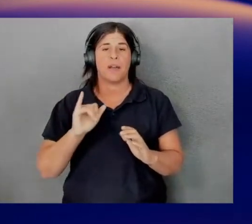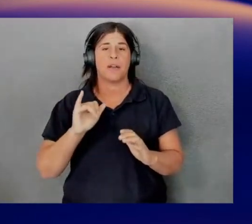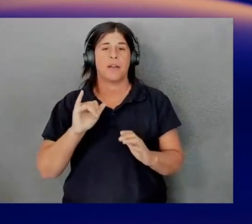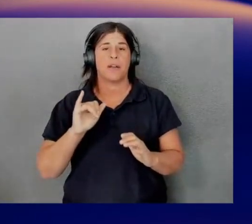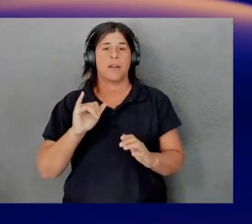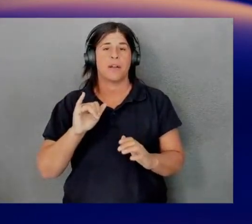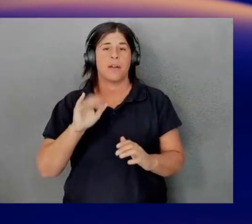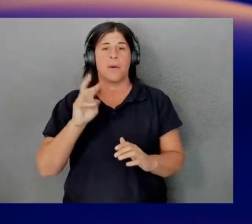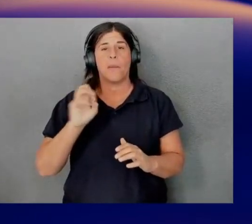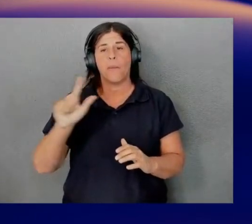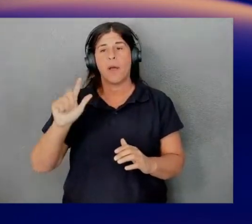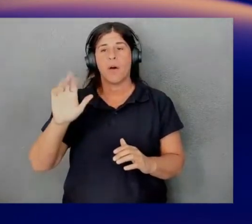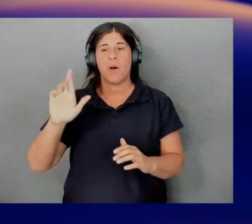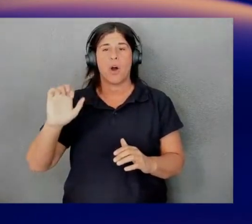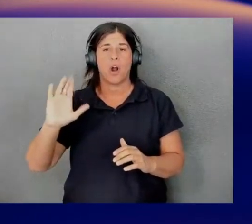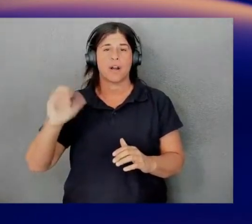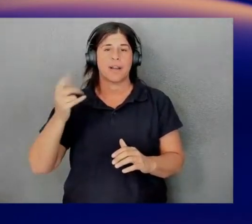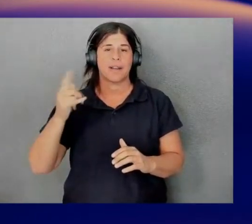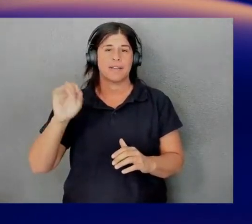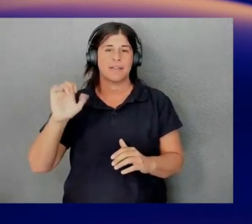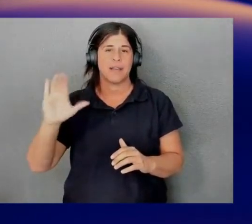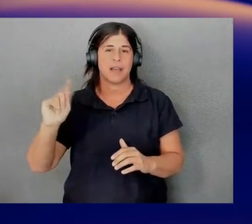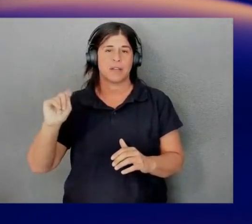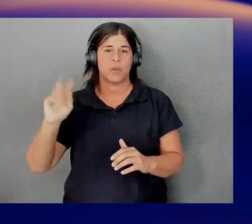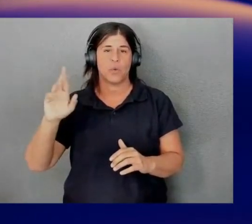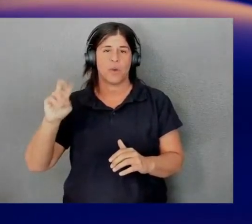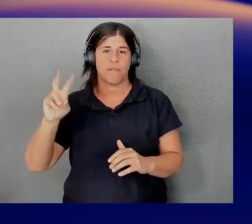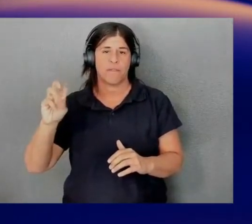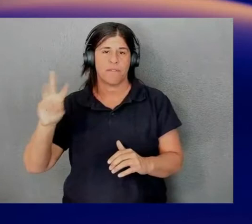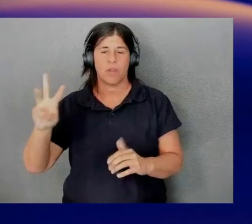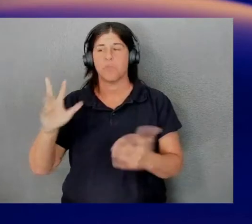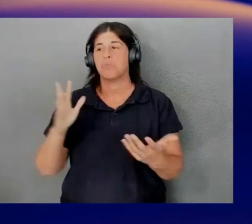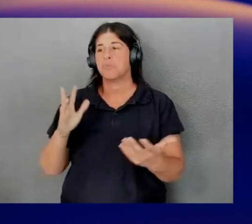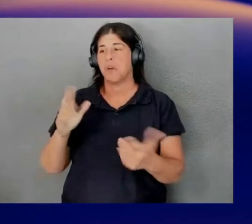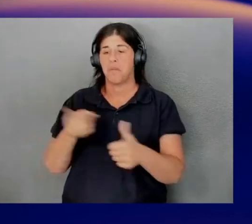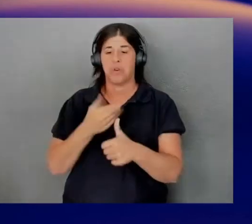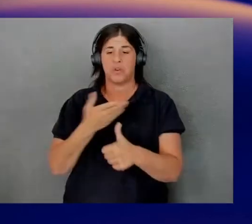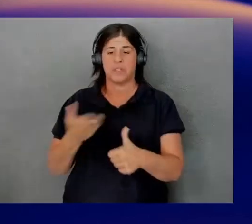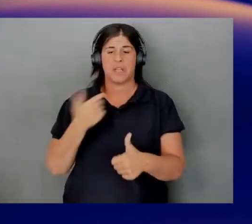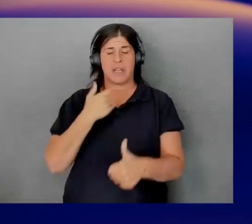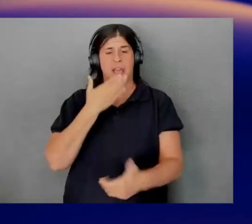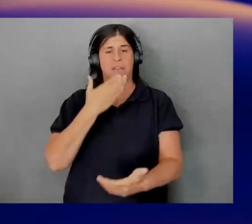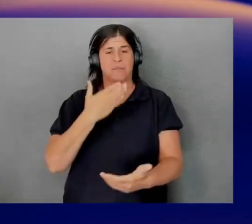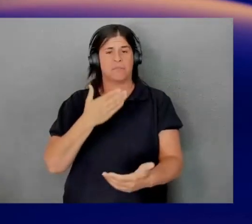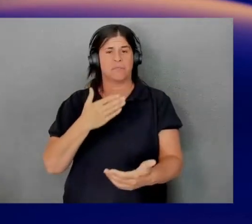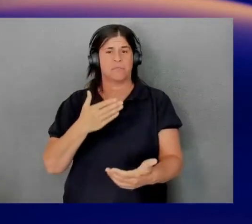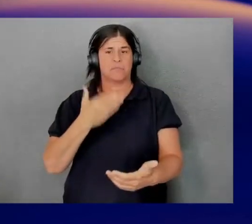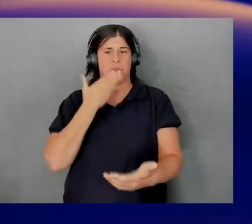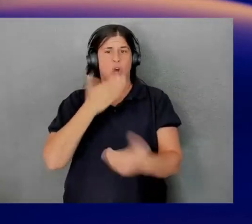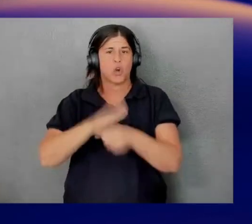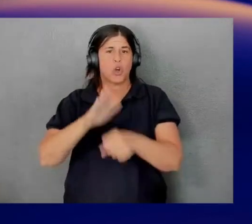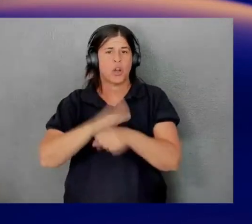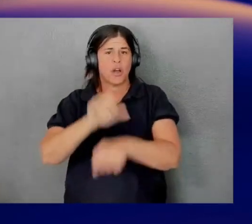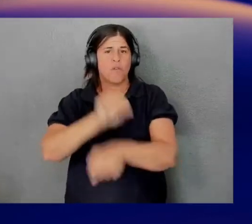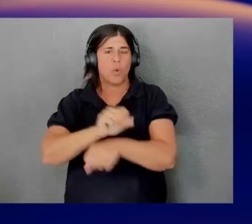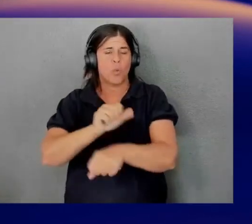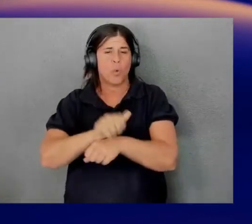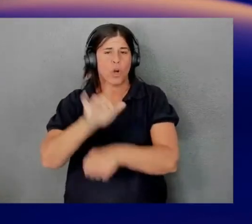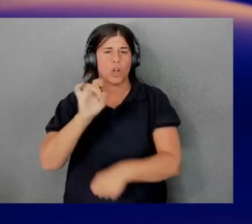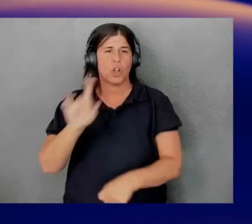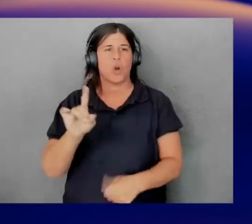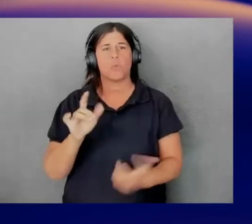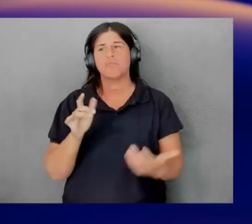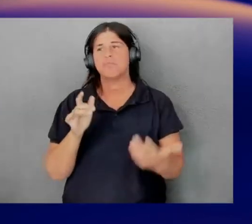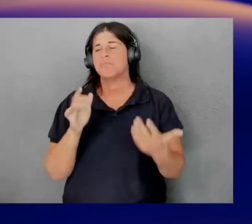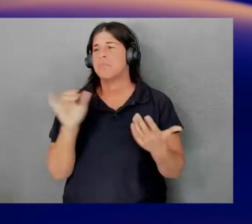when should we do a well-architected review? The first thing is to have a significant workload. So, a significant workload could be anything